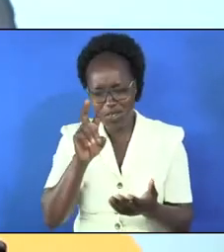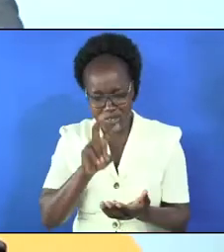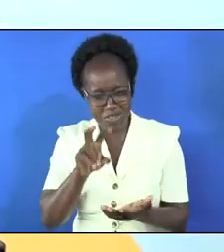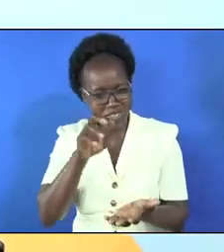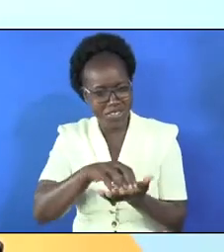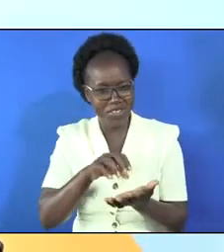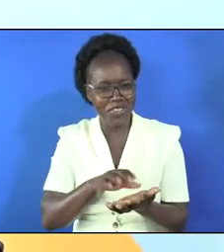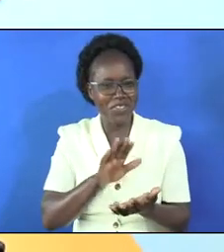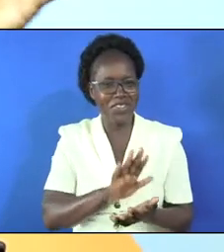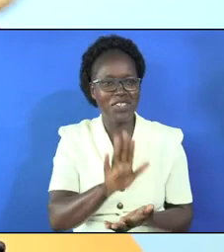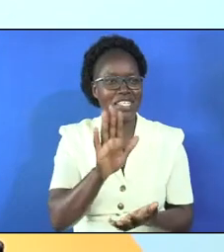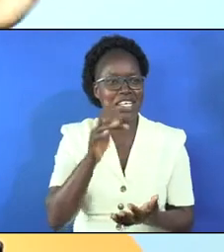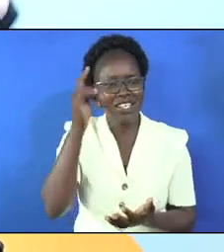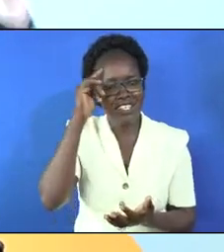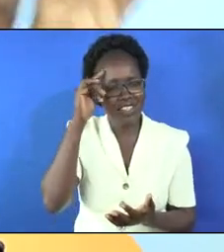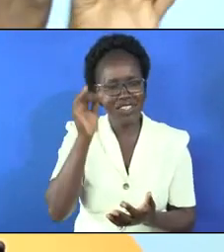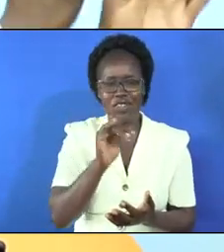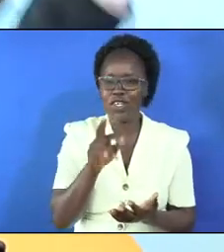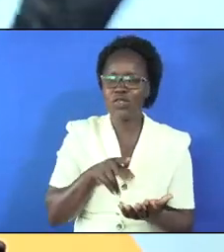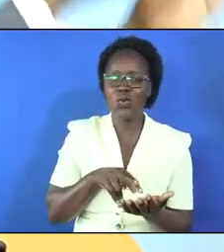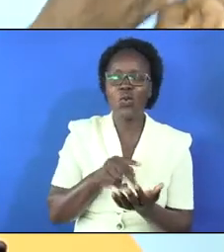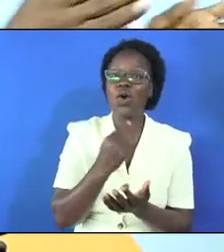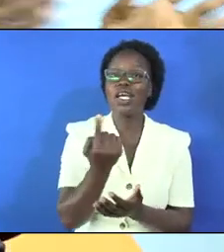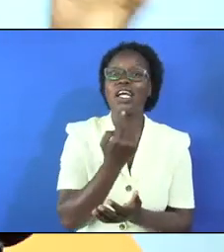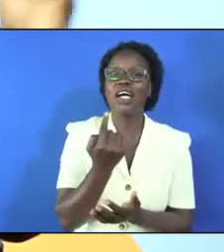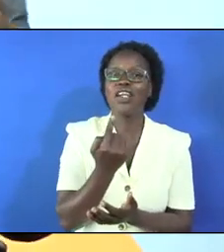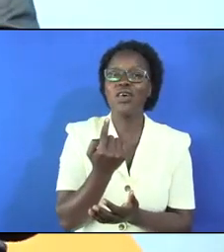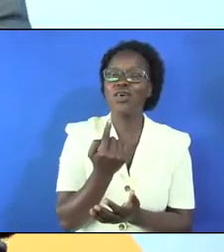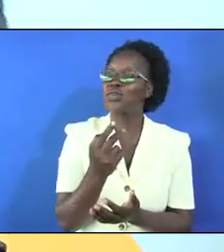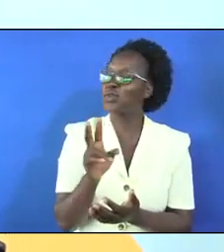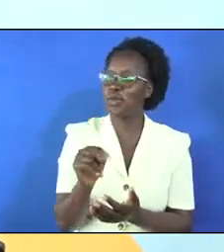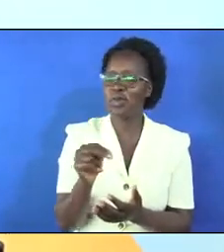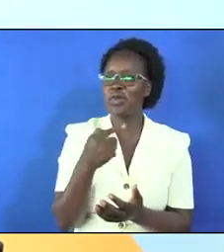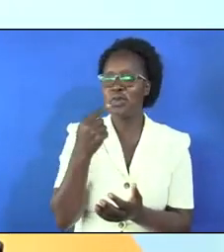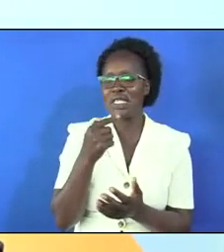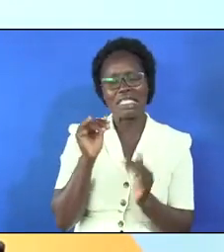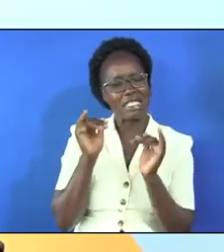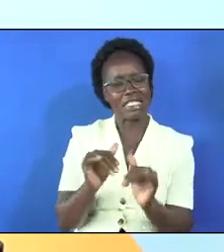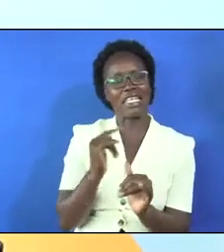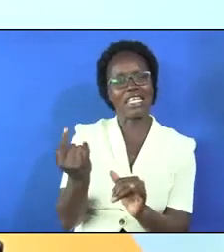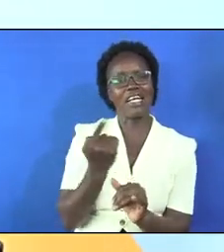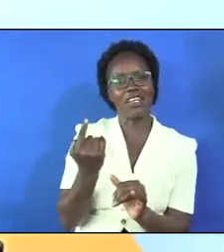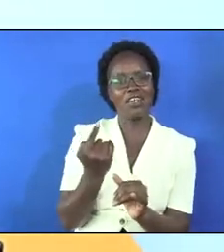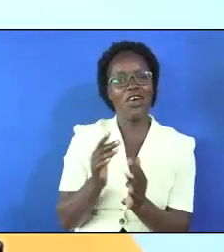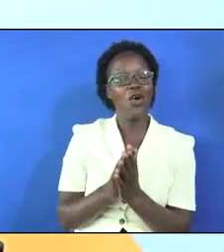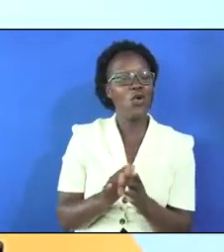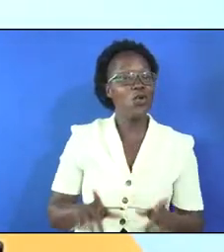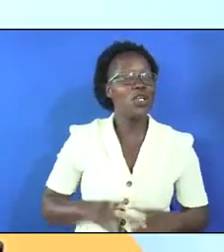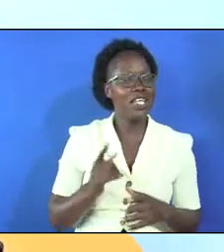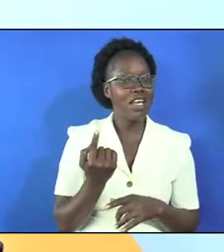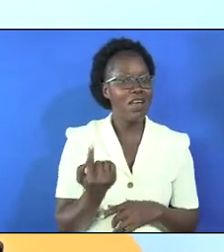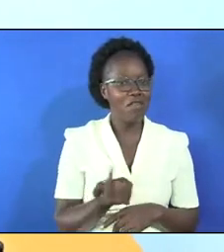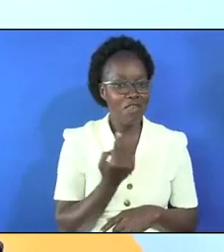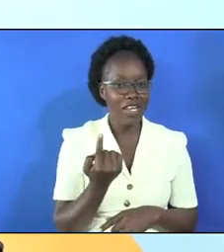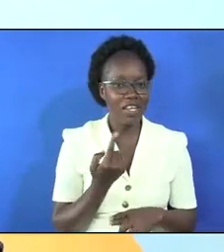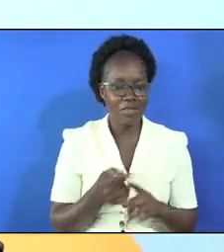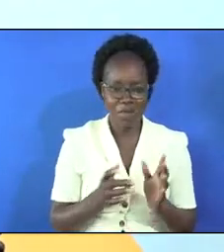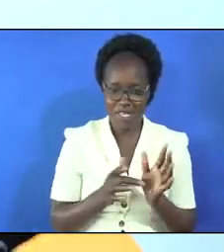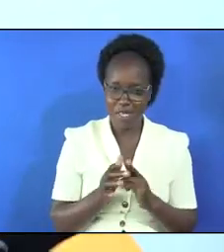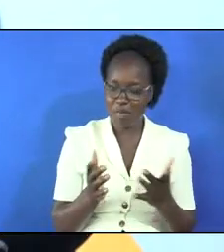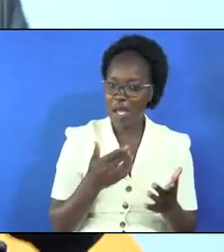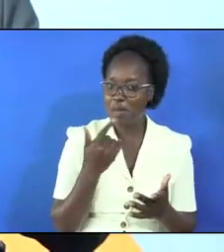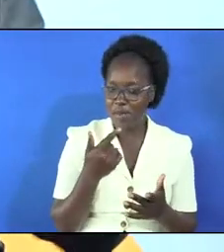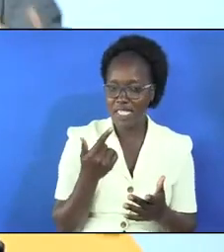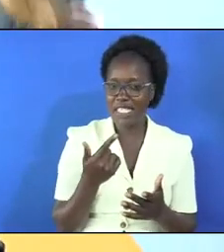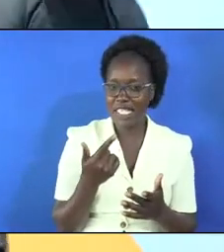situation and you think you are just walking alone you are just staying alone you are just living alone but my bible